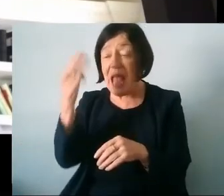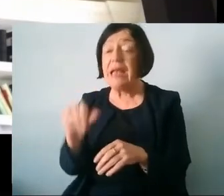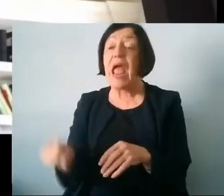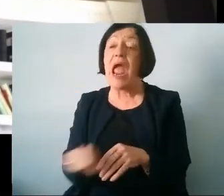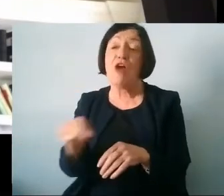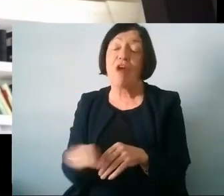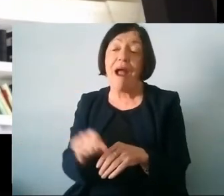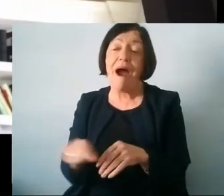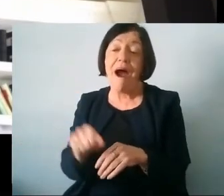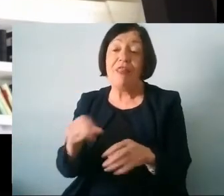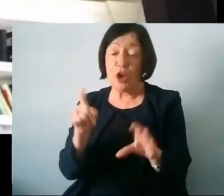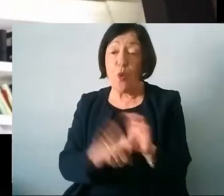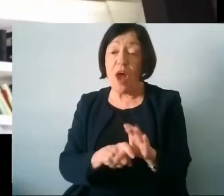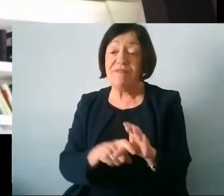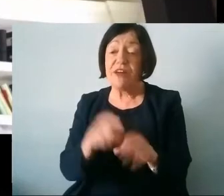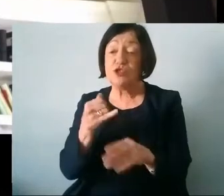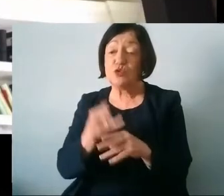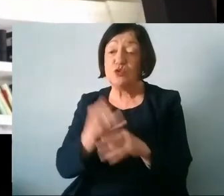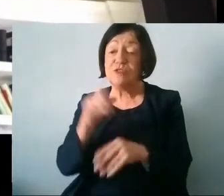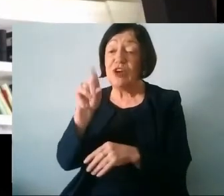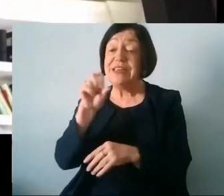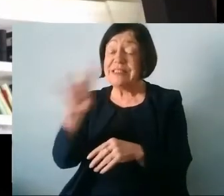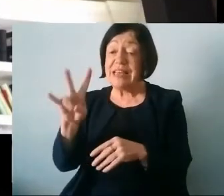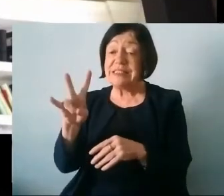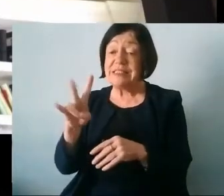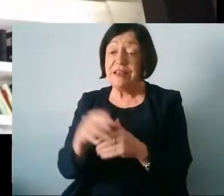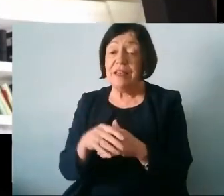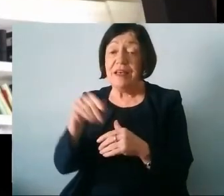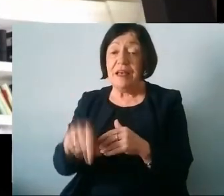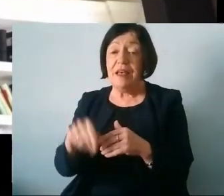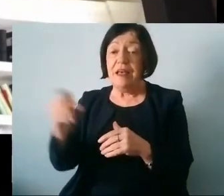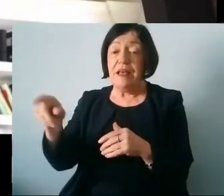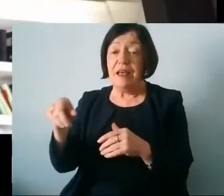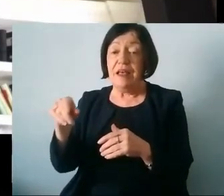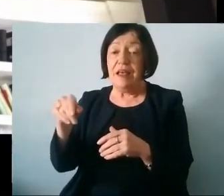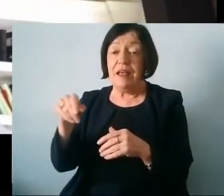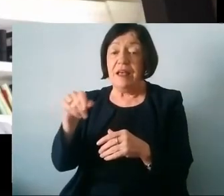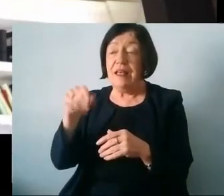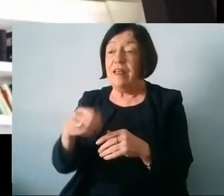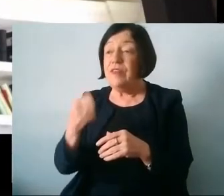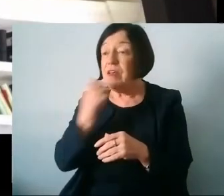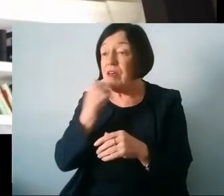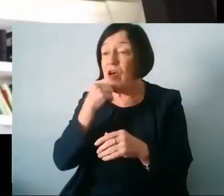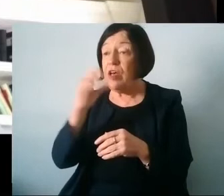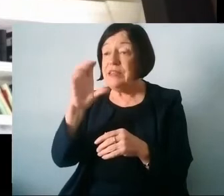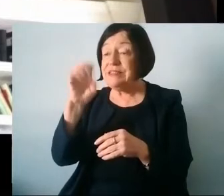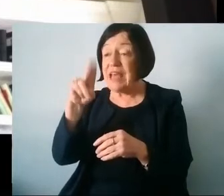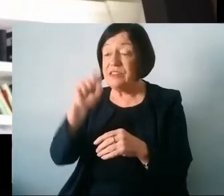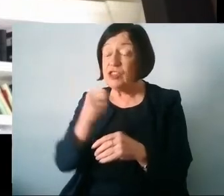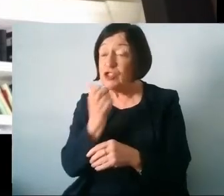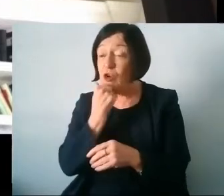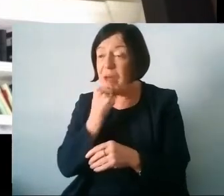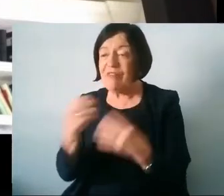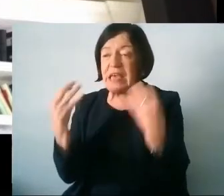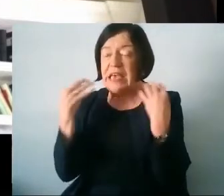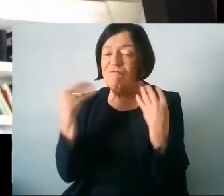qualifies schools for Daesh status is the local public or census figures and the information they'd